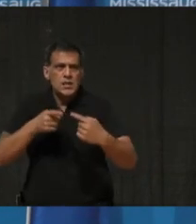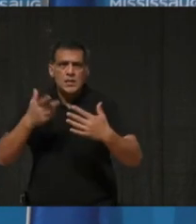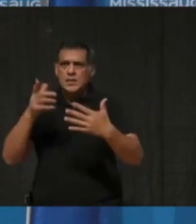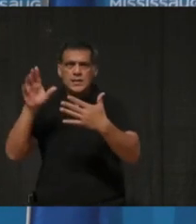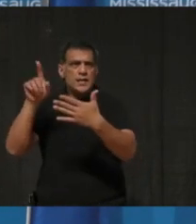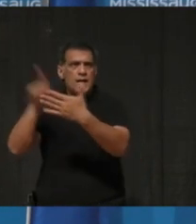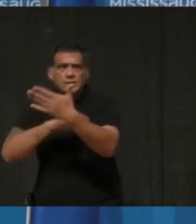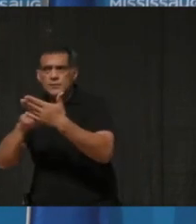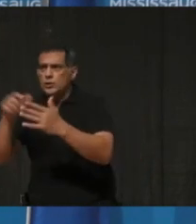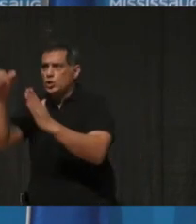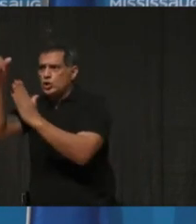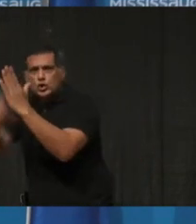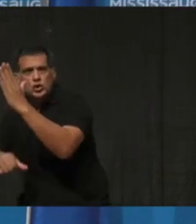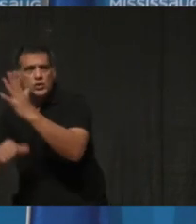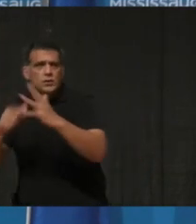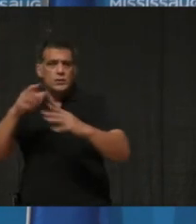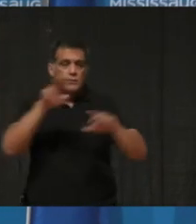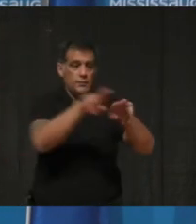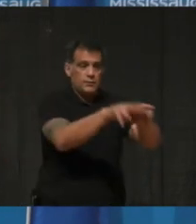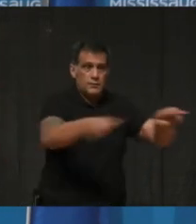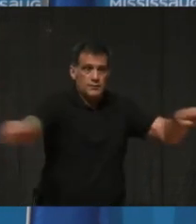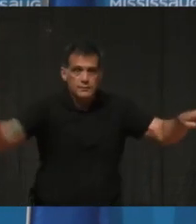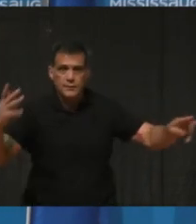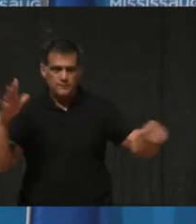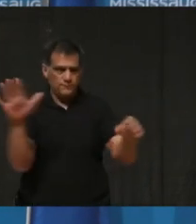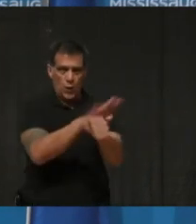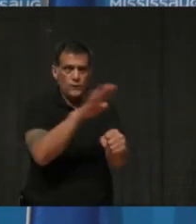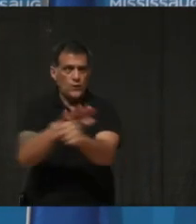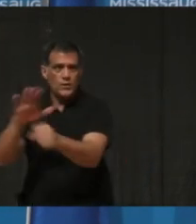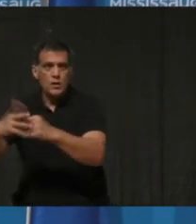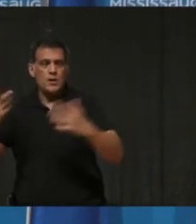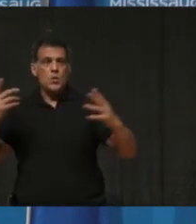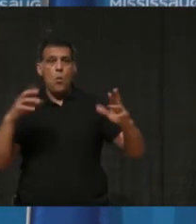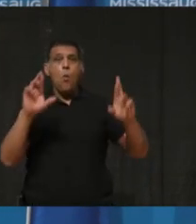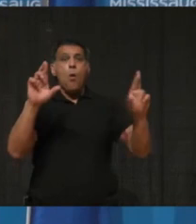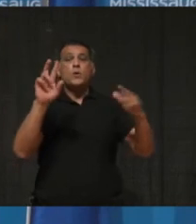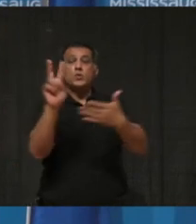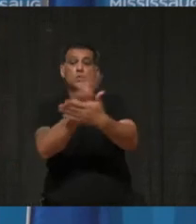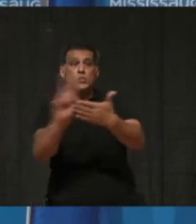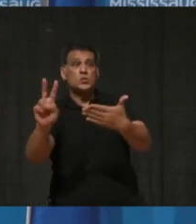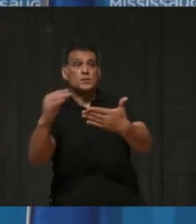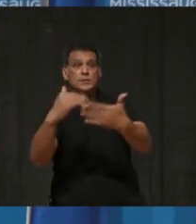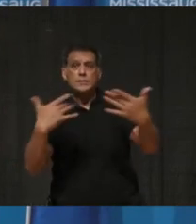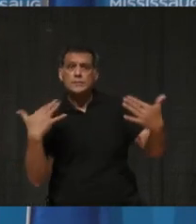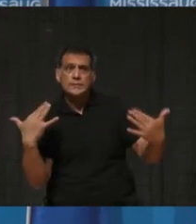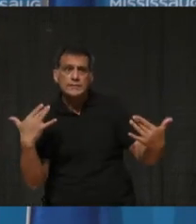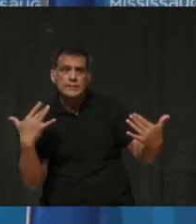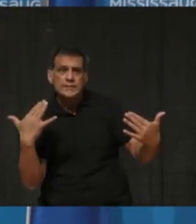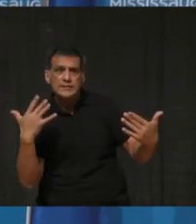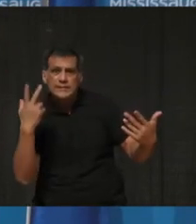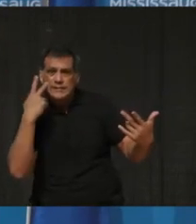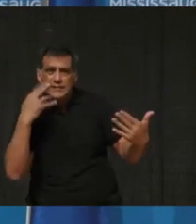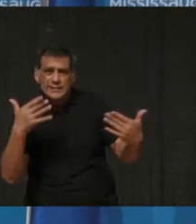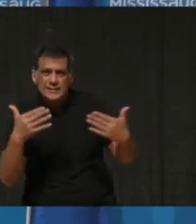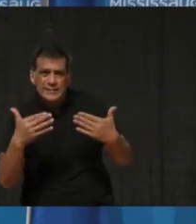But I am hopeful that these two weeks will spare us perhaps months of agony down the road.